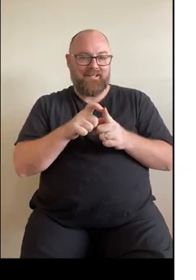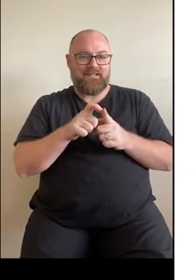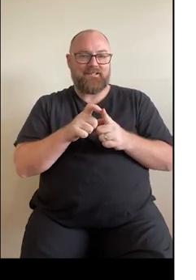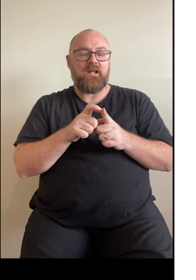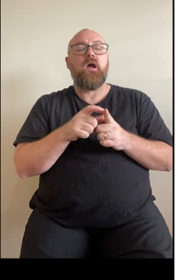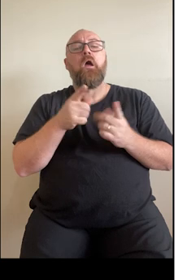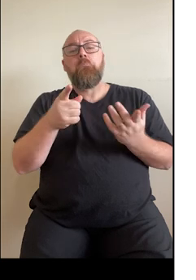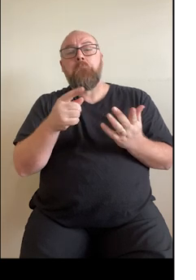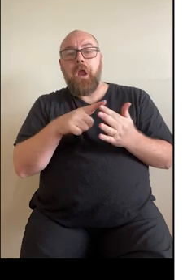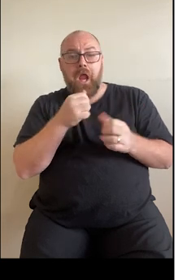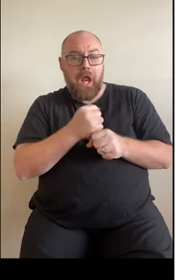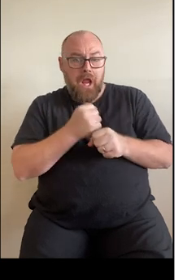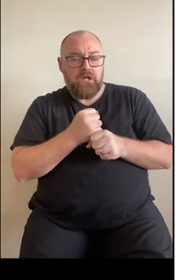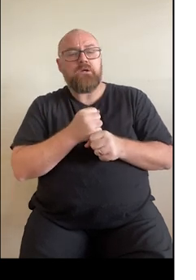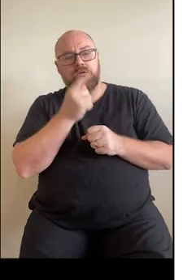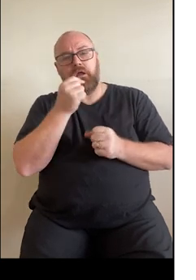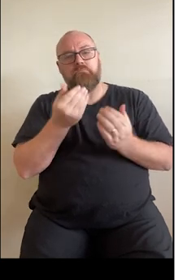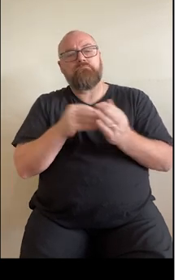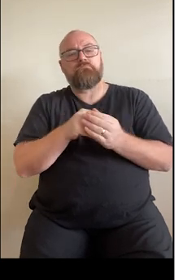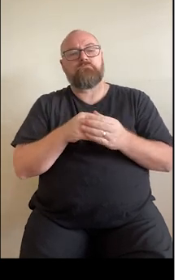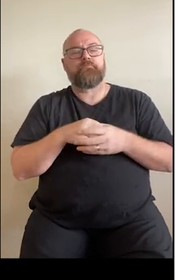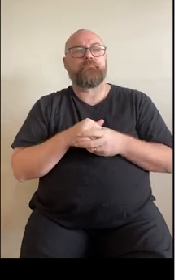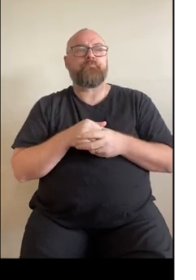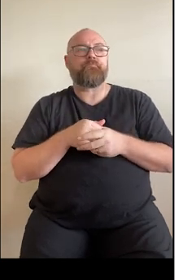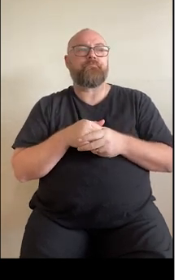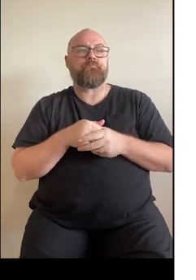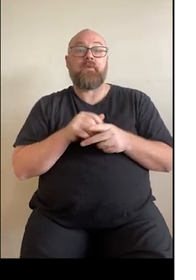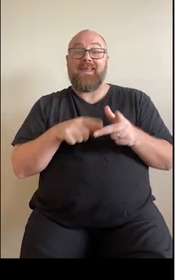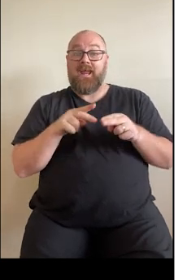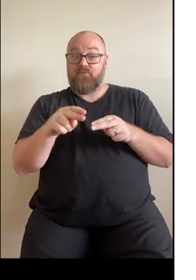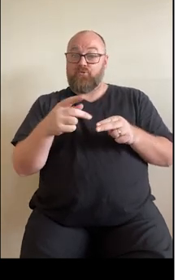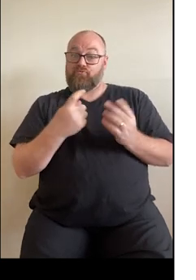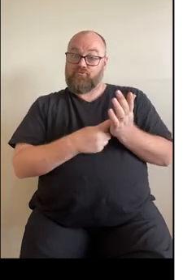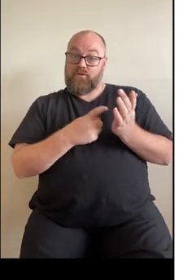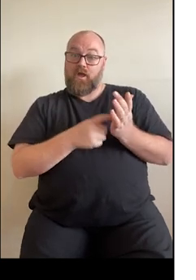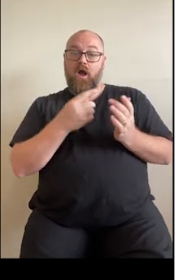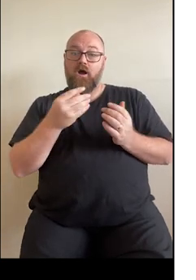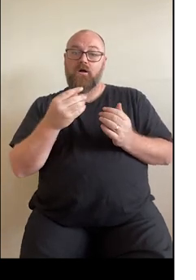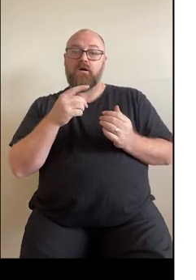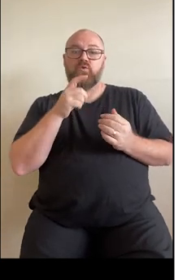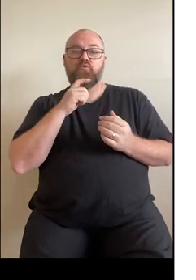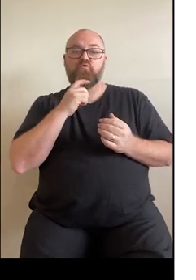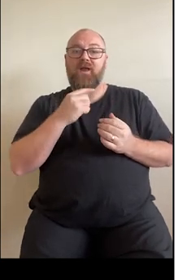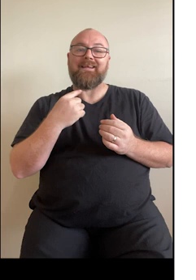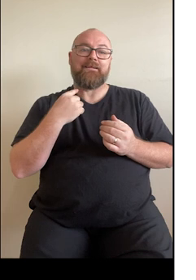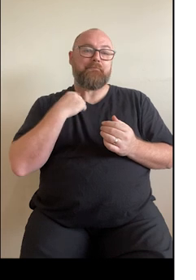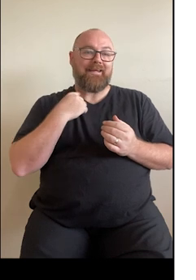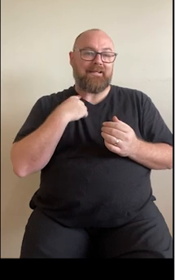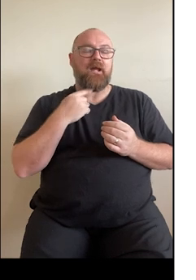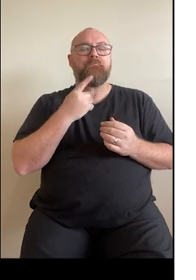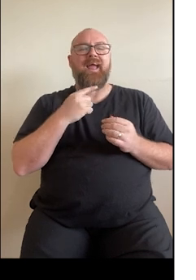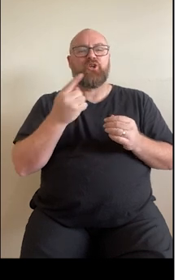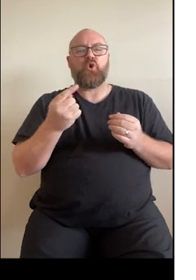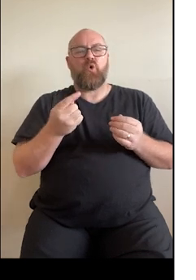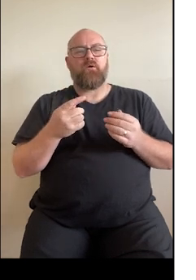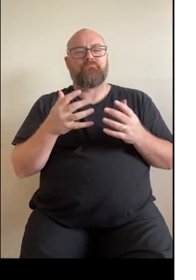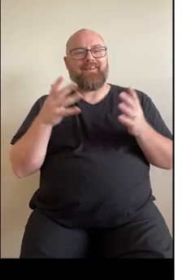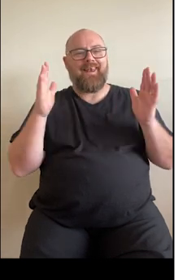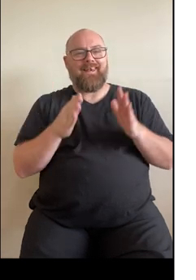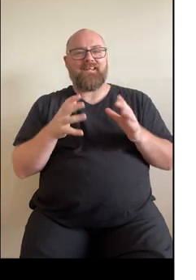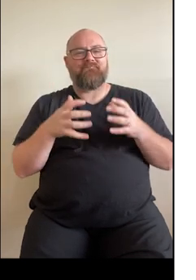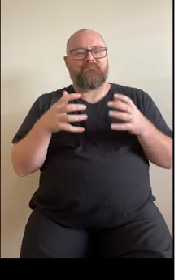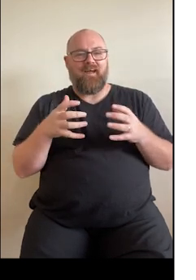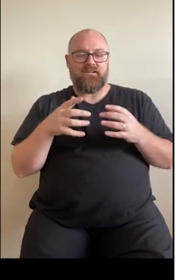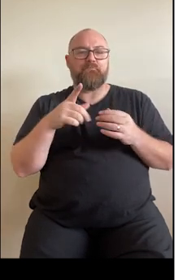poultry can also be included in a heart healthy diet. And if choosing red meat, make sure the meat is lean and limit to one to three times per